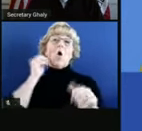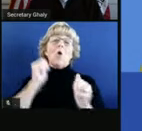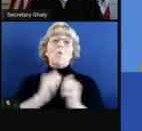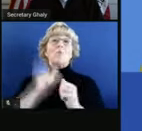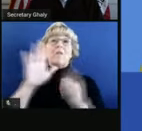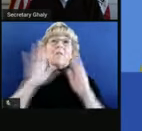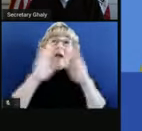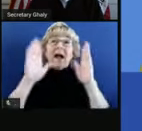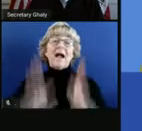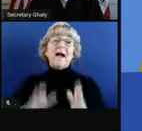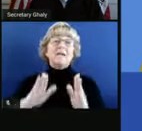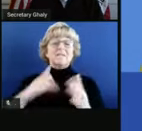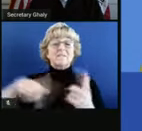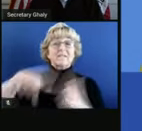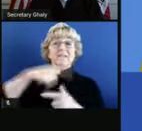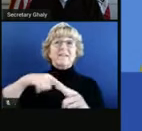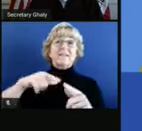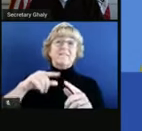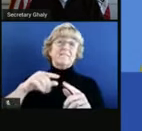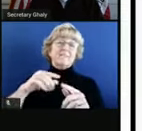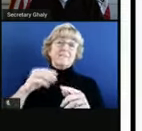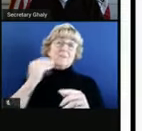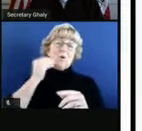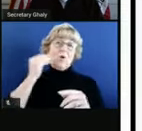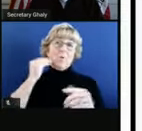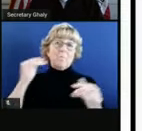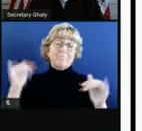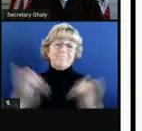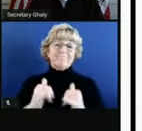your household or virtually. Next slide, please.